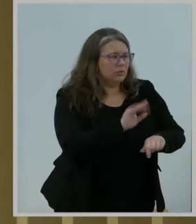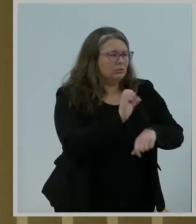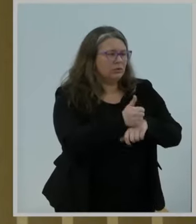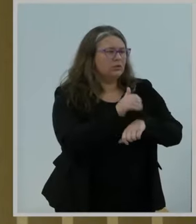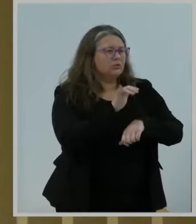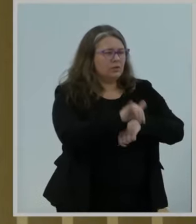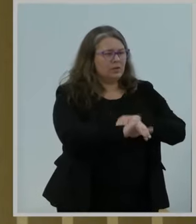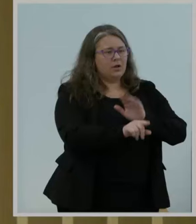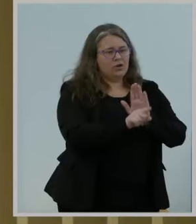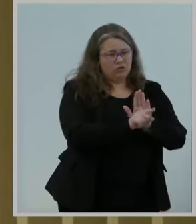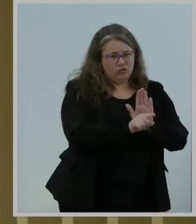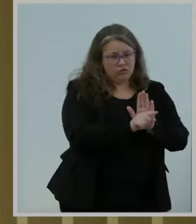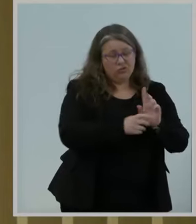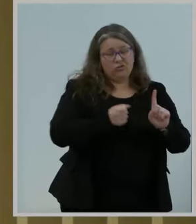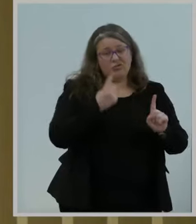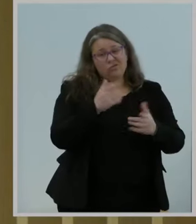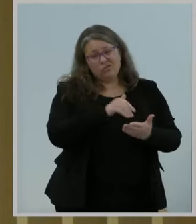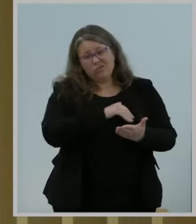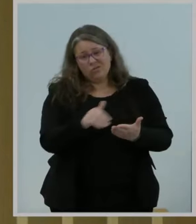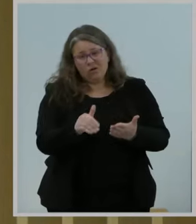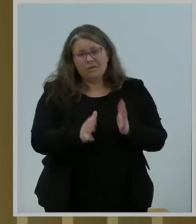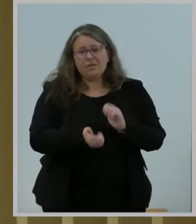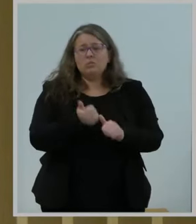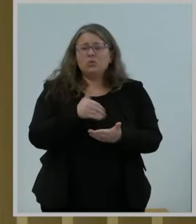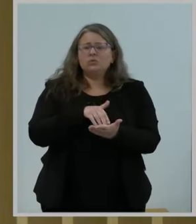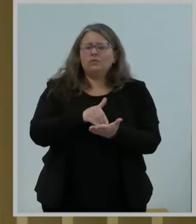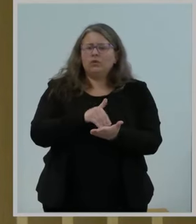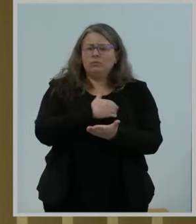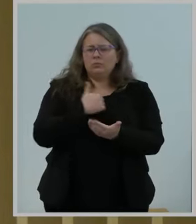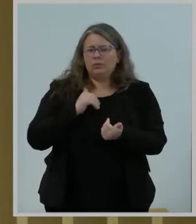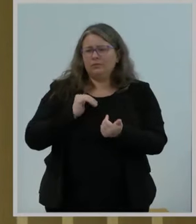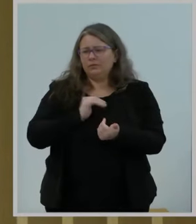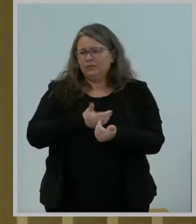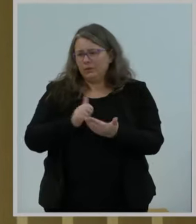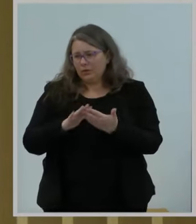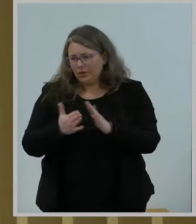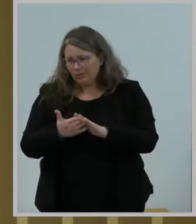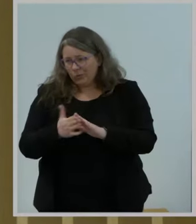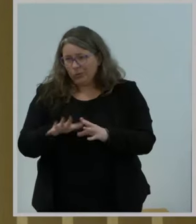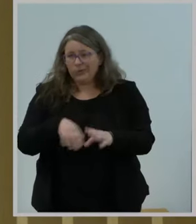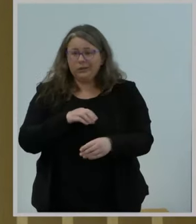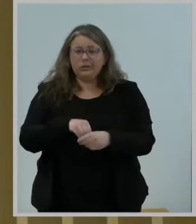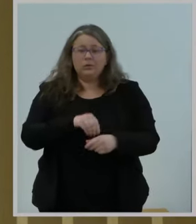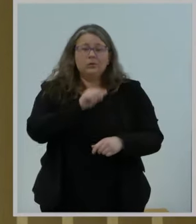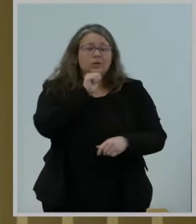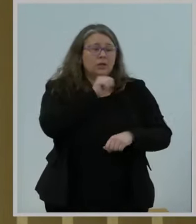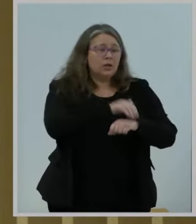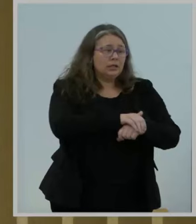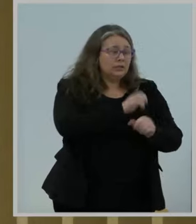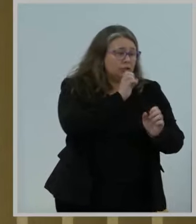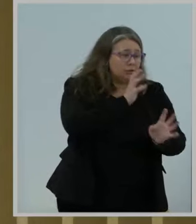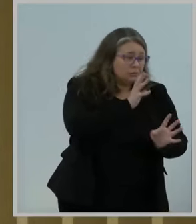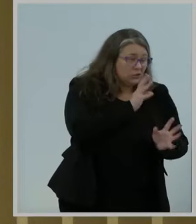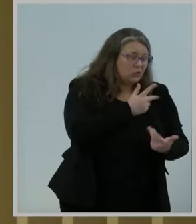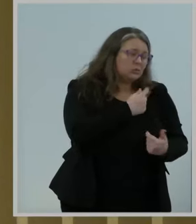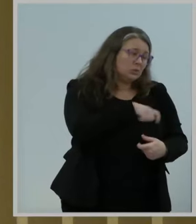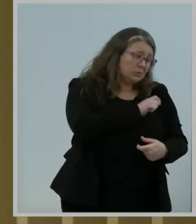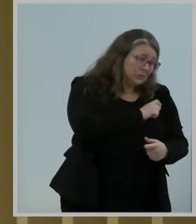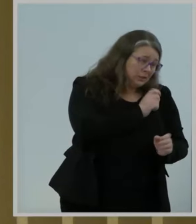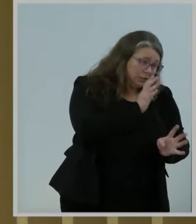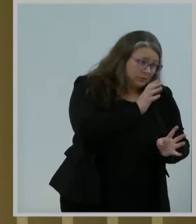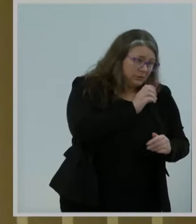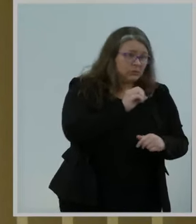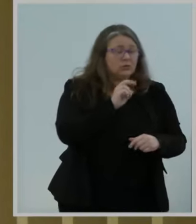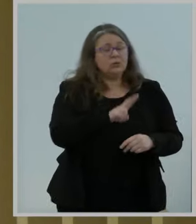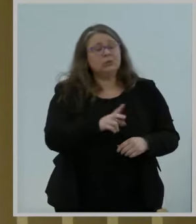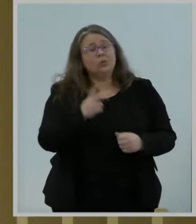including non-English or Spanish speakers and vision or hearing impaired individuals who get left behind. And